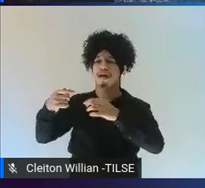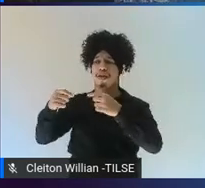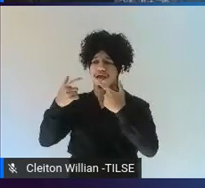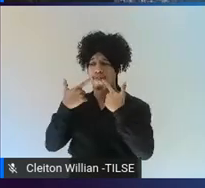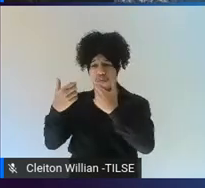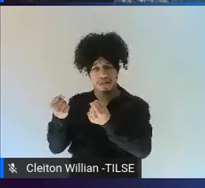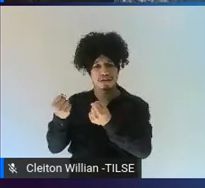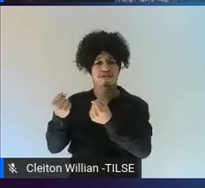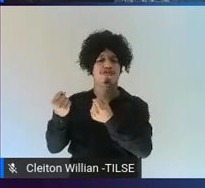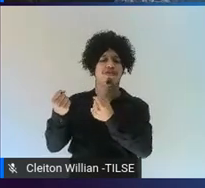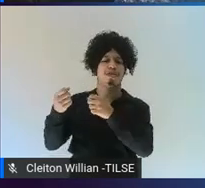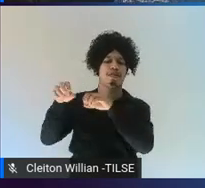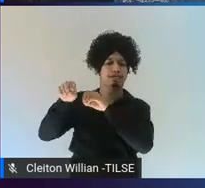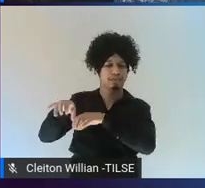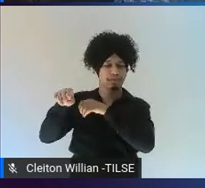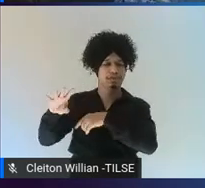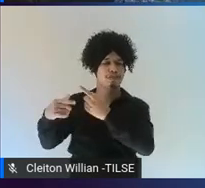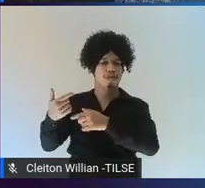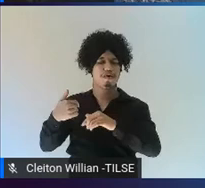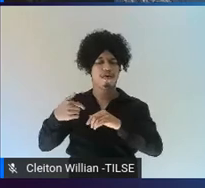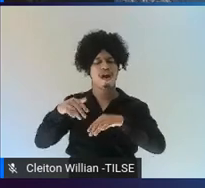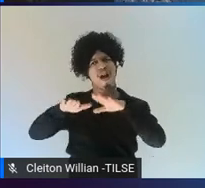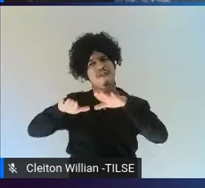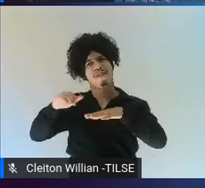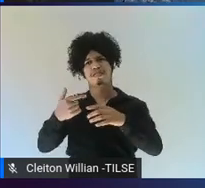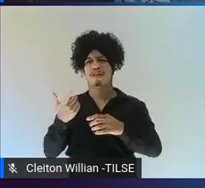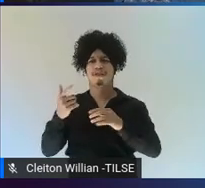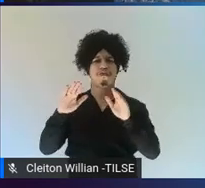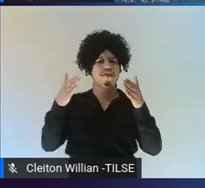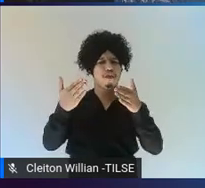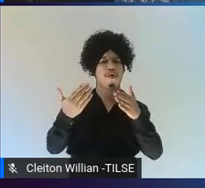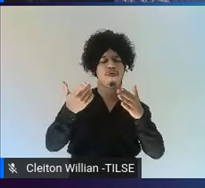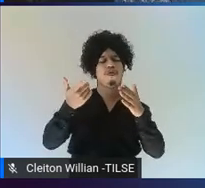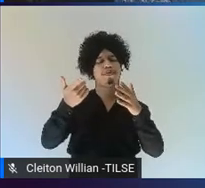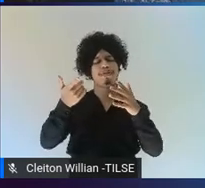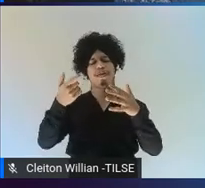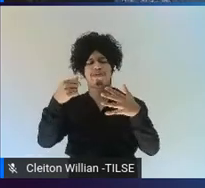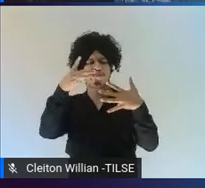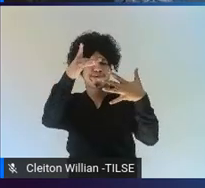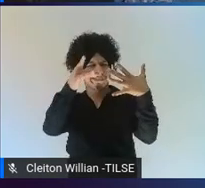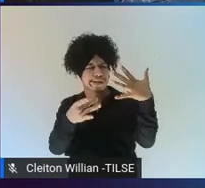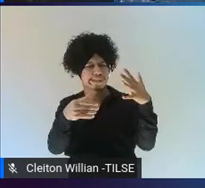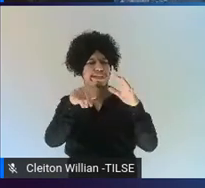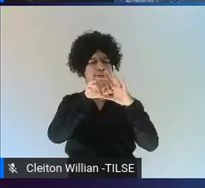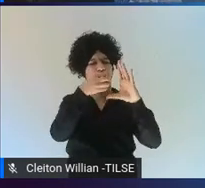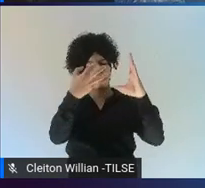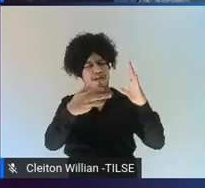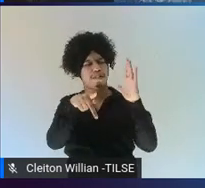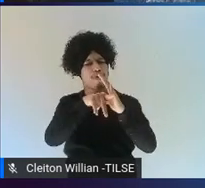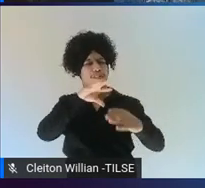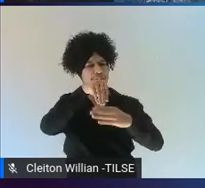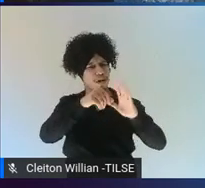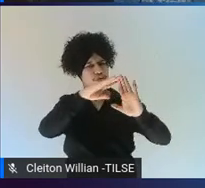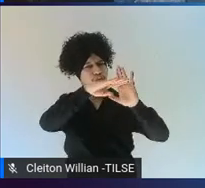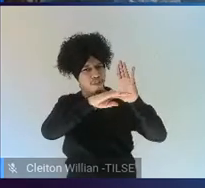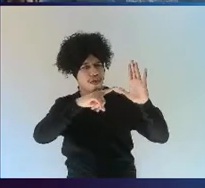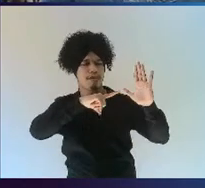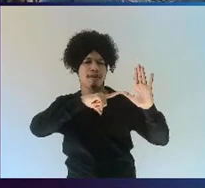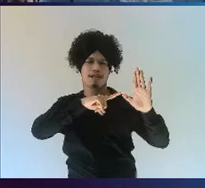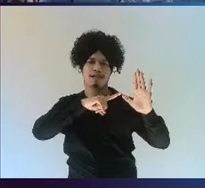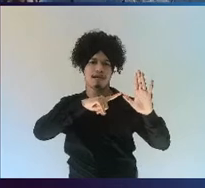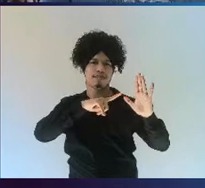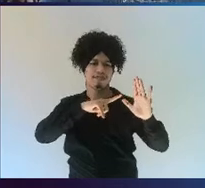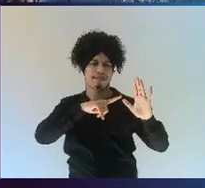examined some of the other features of these programs that might also be interesting to look at. So, here's the Hu and Lei